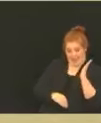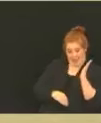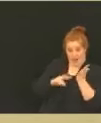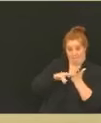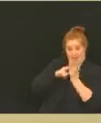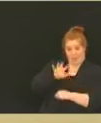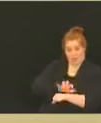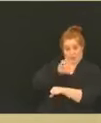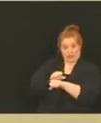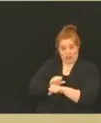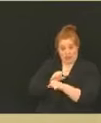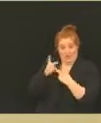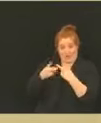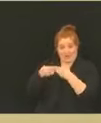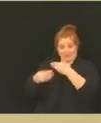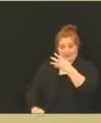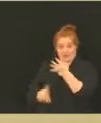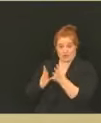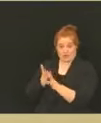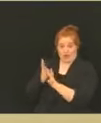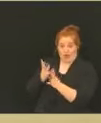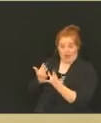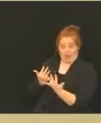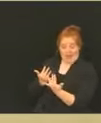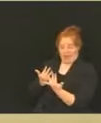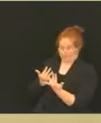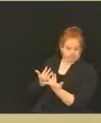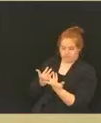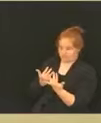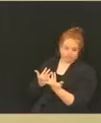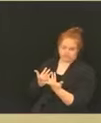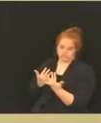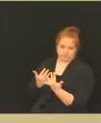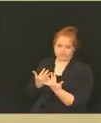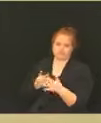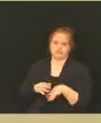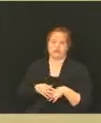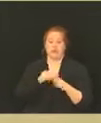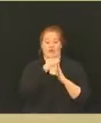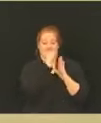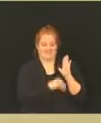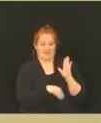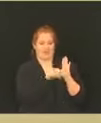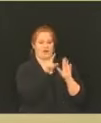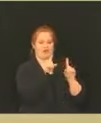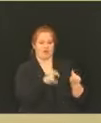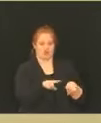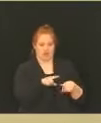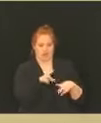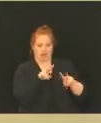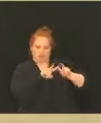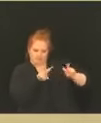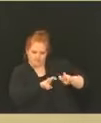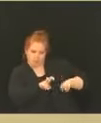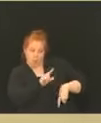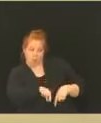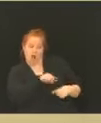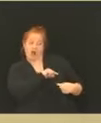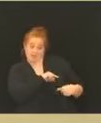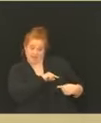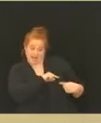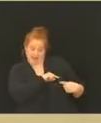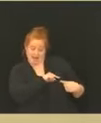It is not. It is very important to make that distinction. When you qualify, you'll be able to